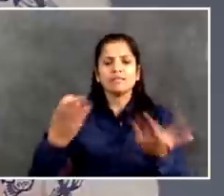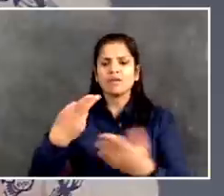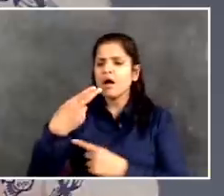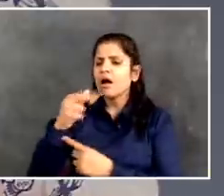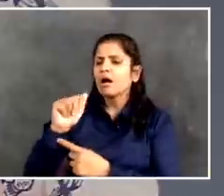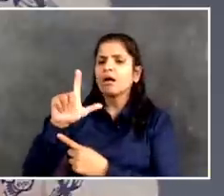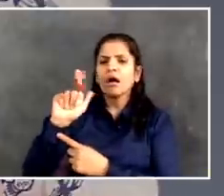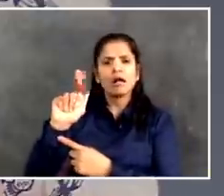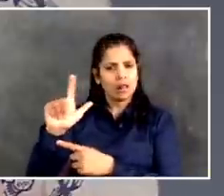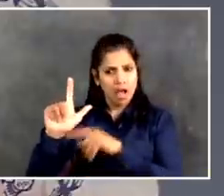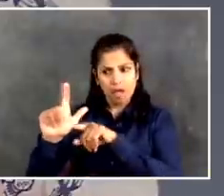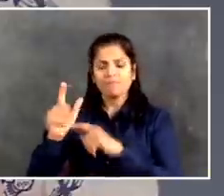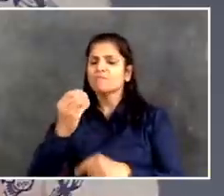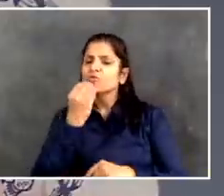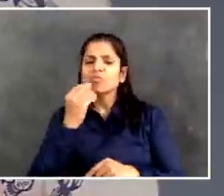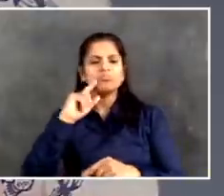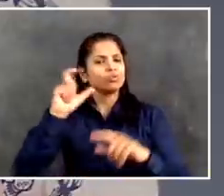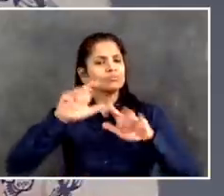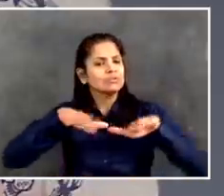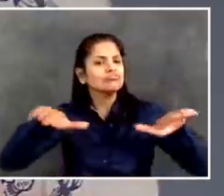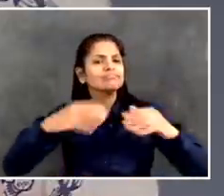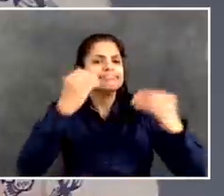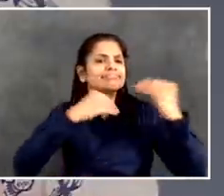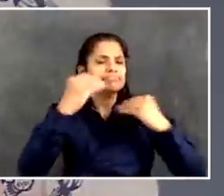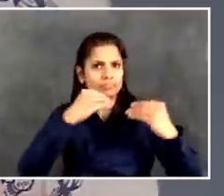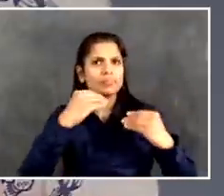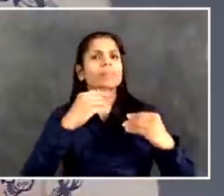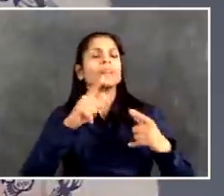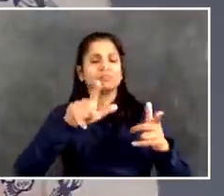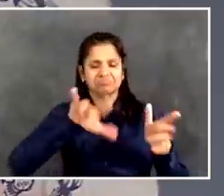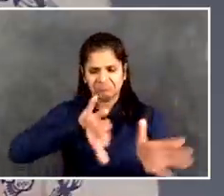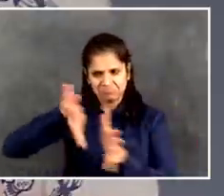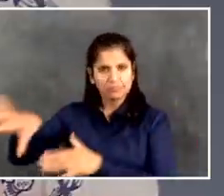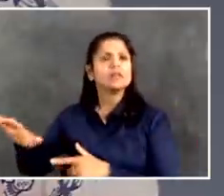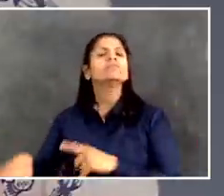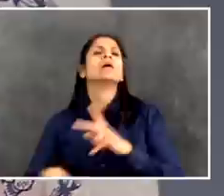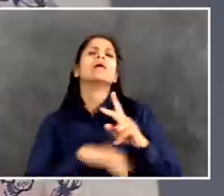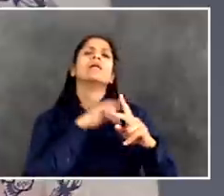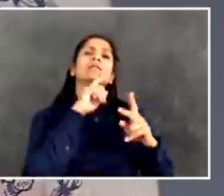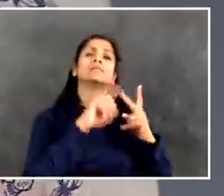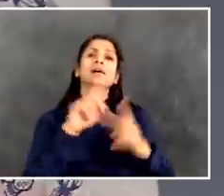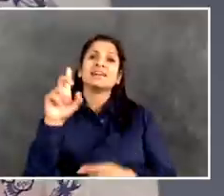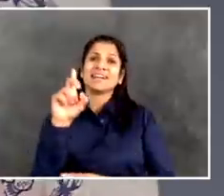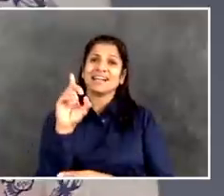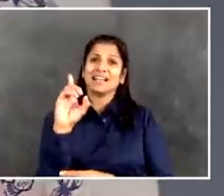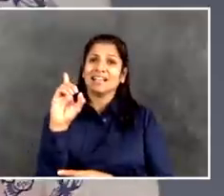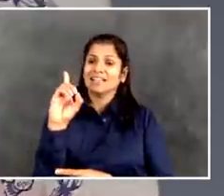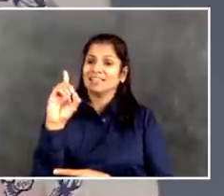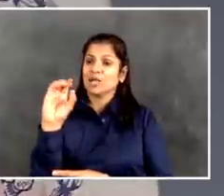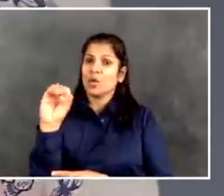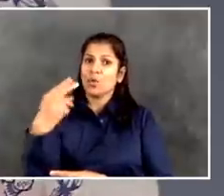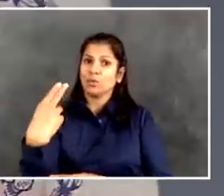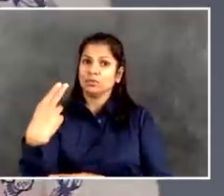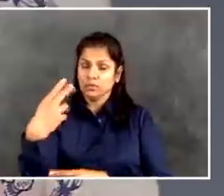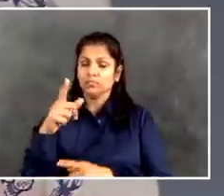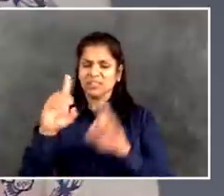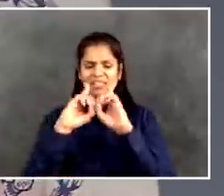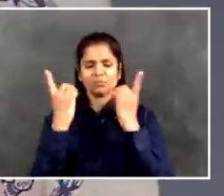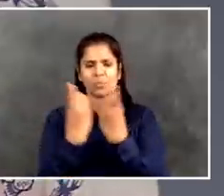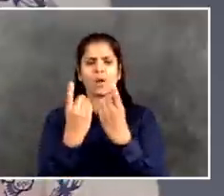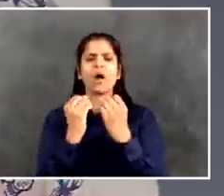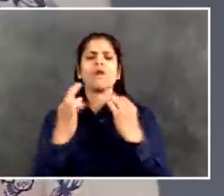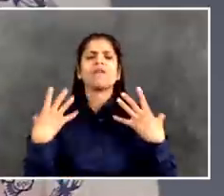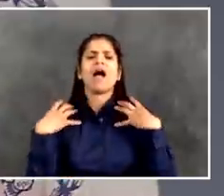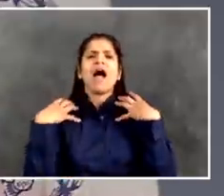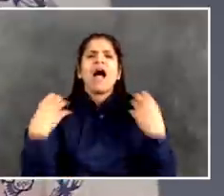know, keeping with this vein of truth, setting us free, will you eventually and will the Department of Health eventually update with more hospital stats of